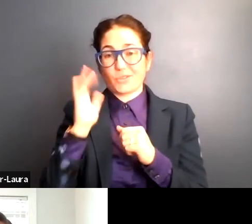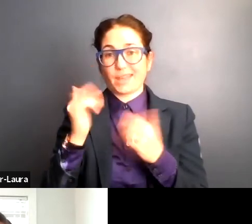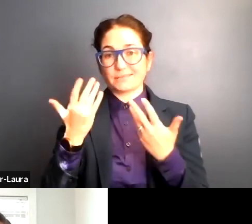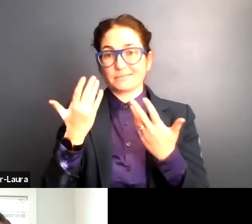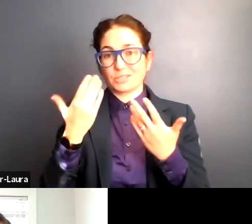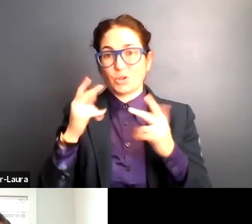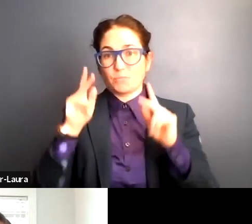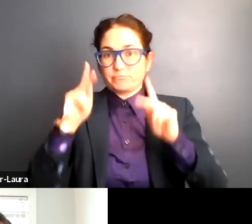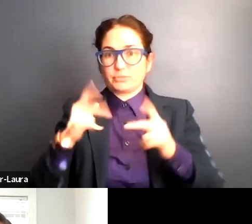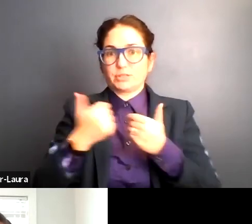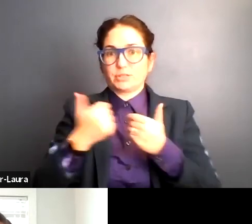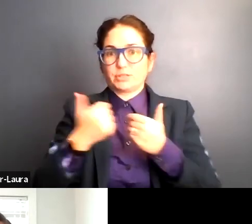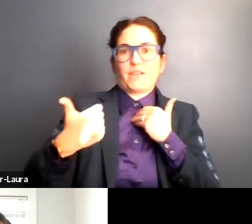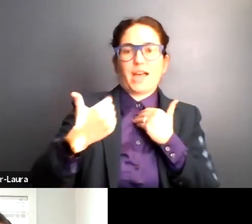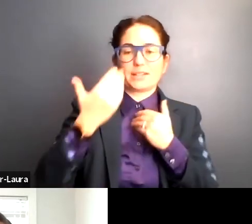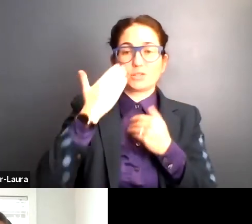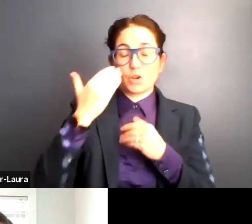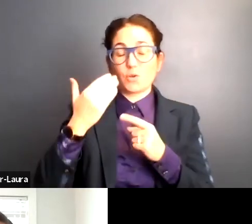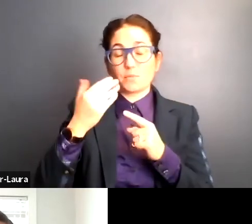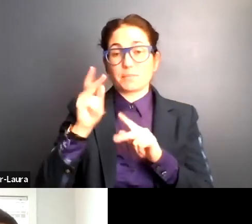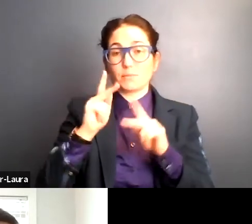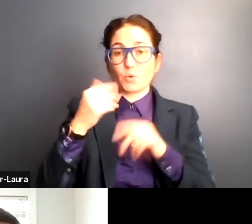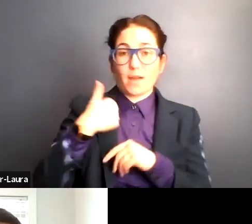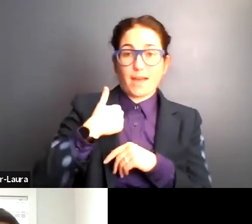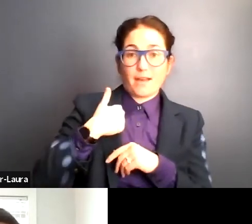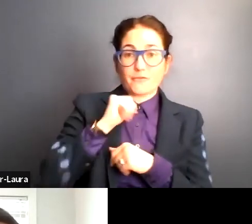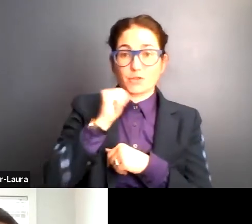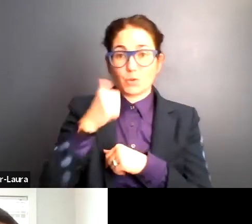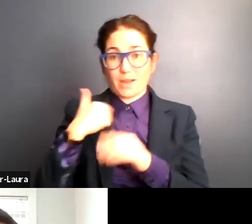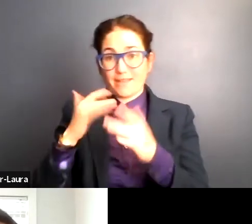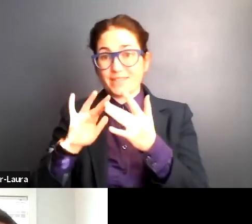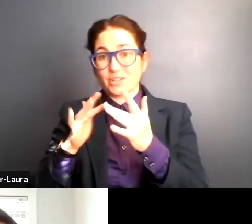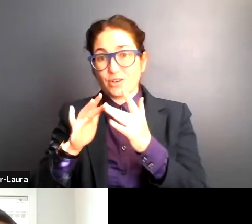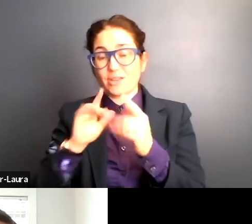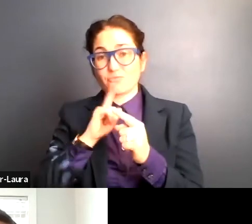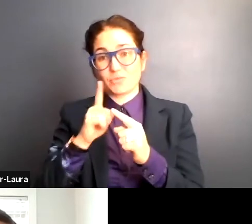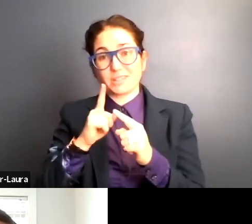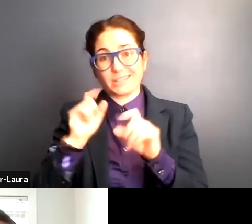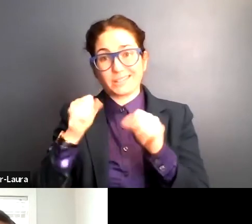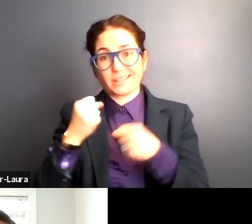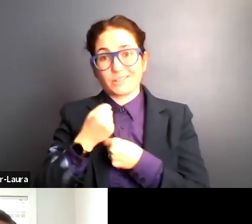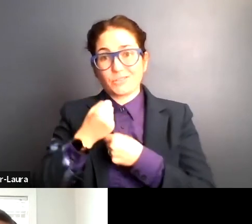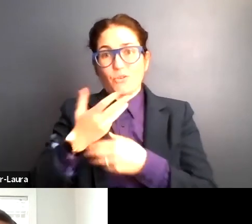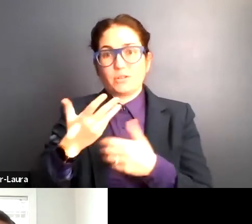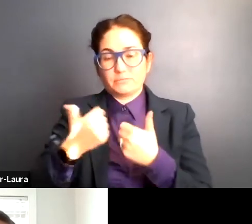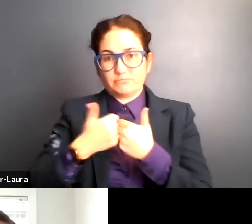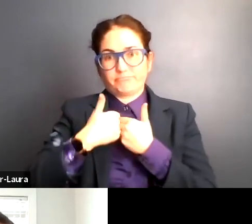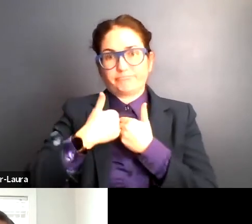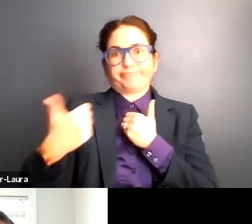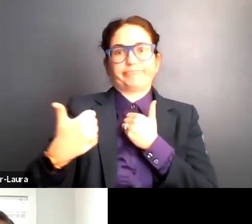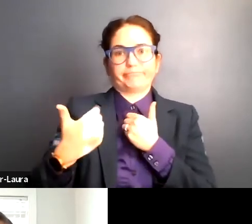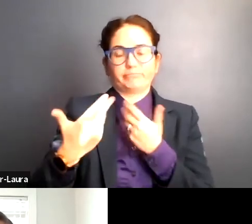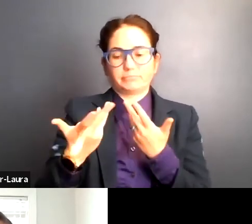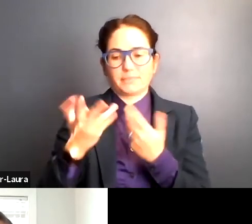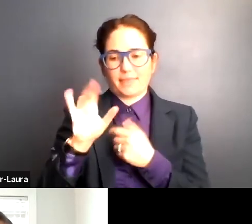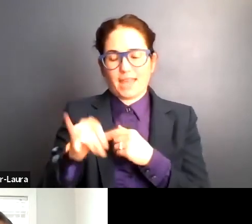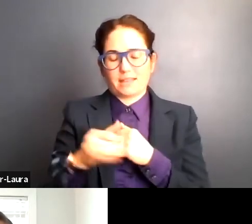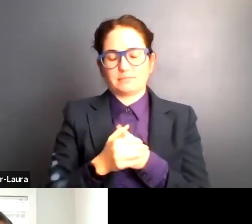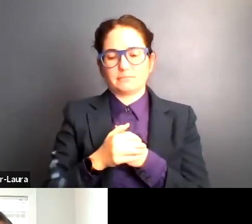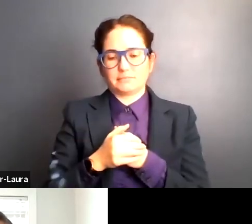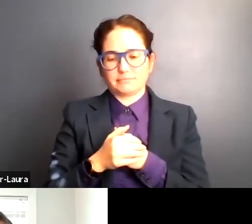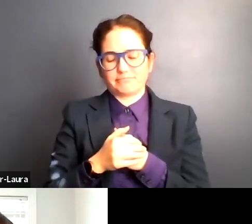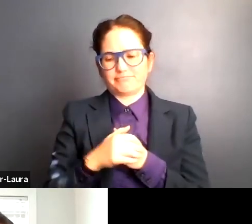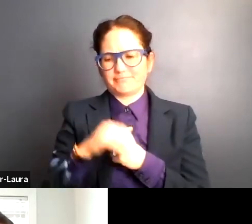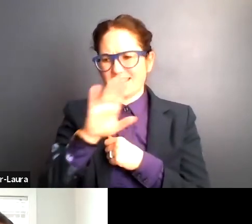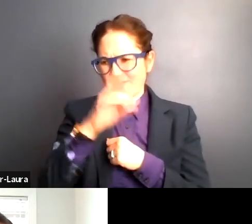as a result of having or not having internet access. And I never thought I would be talking